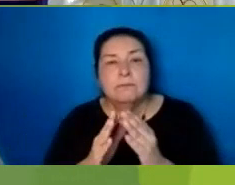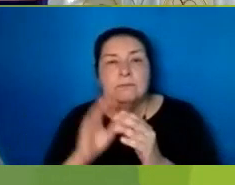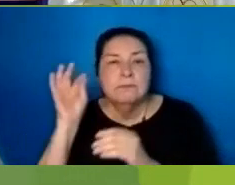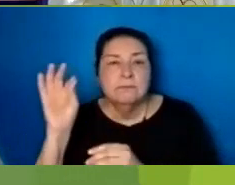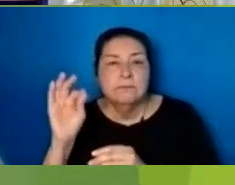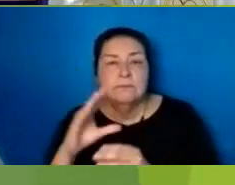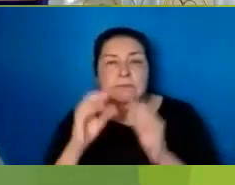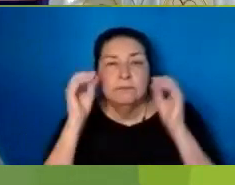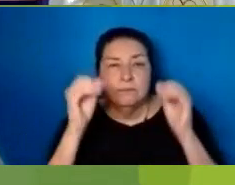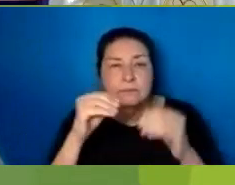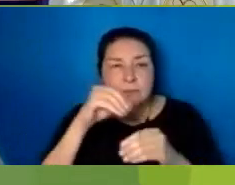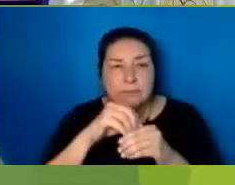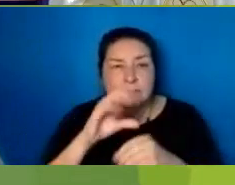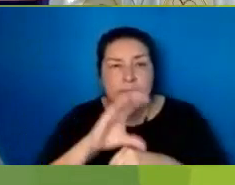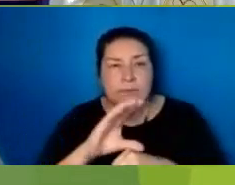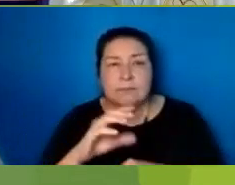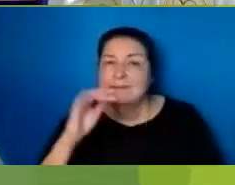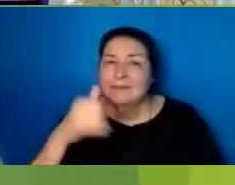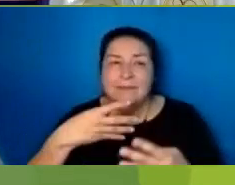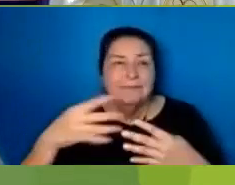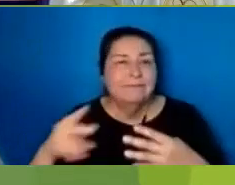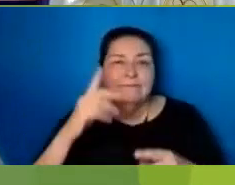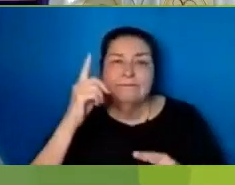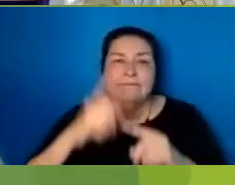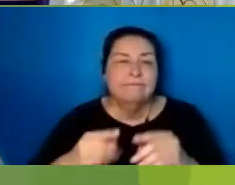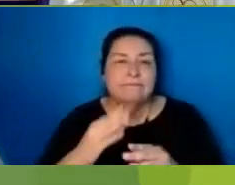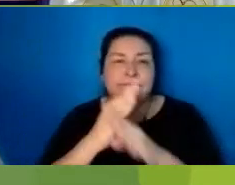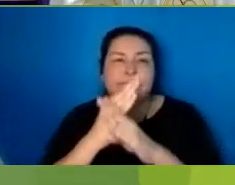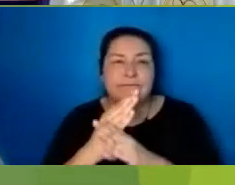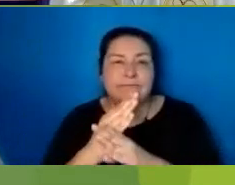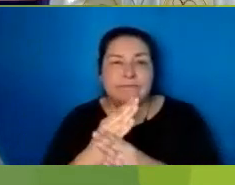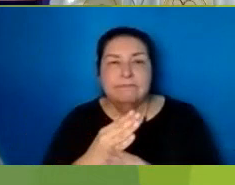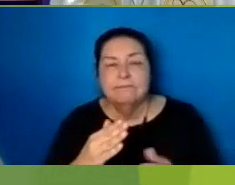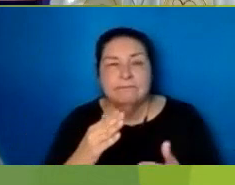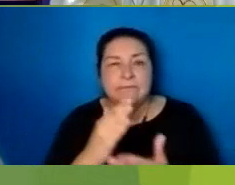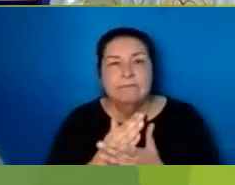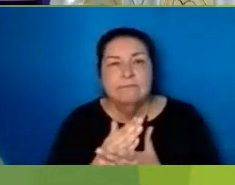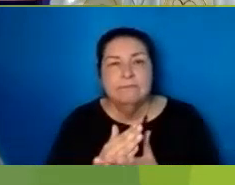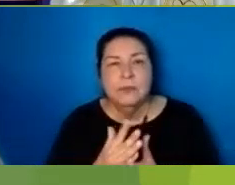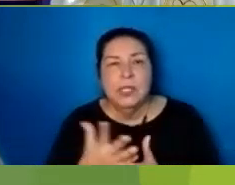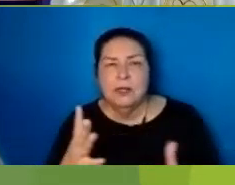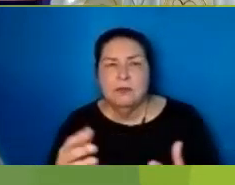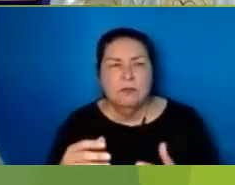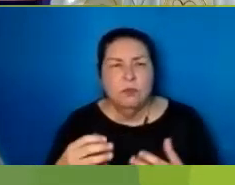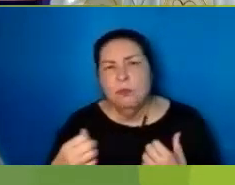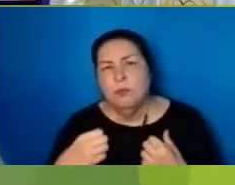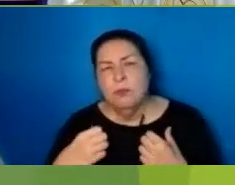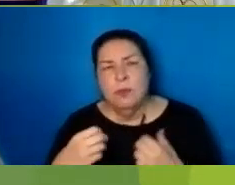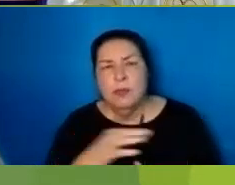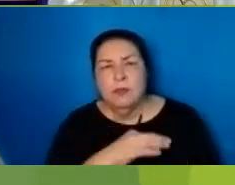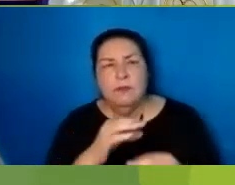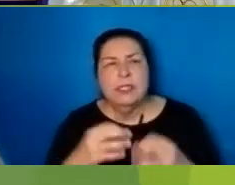Certain That The Gates Cannot Prevail Against Them That In Faith They May Boldly Trample Every Power Of The Enemy Under Foot